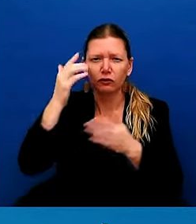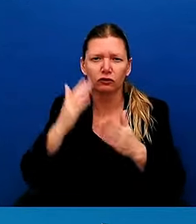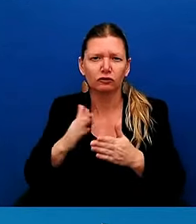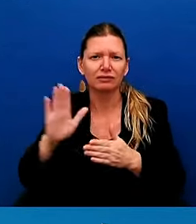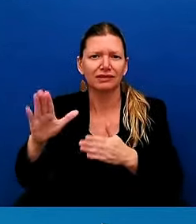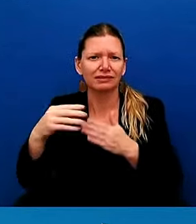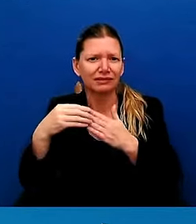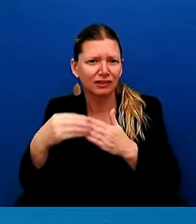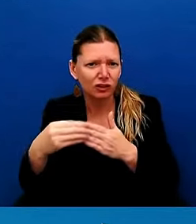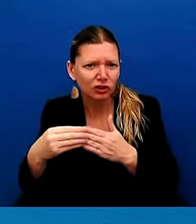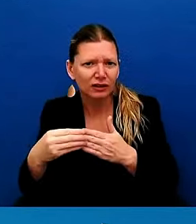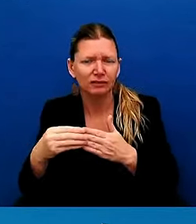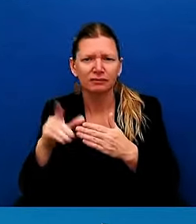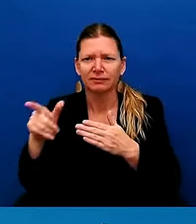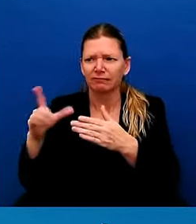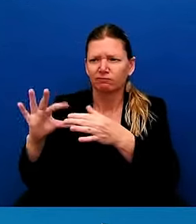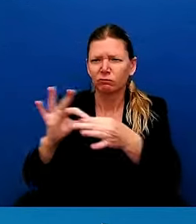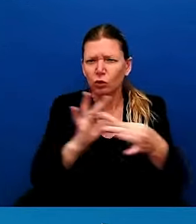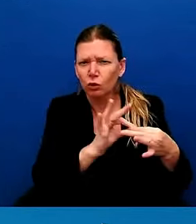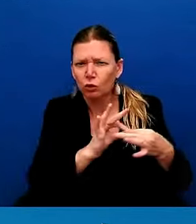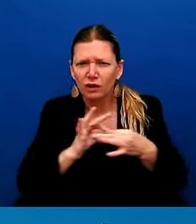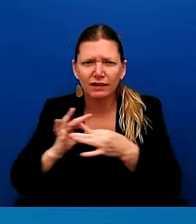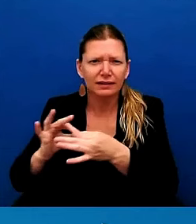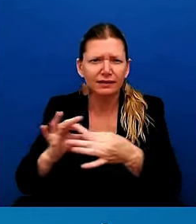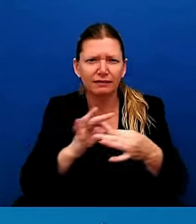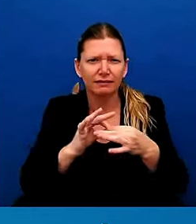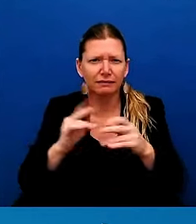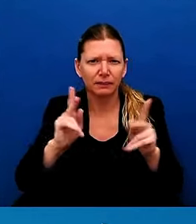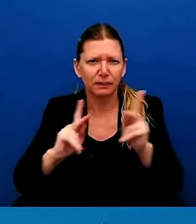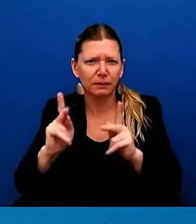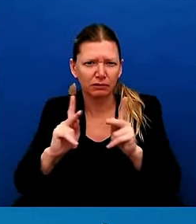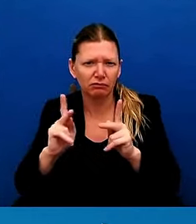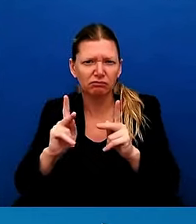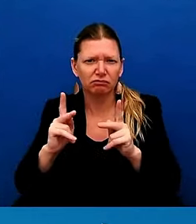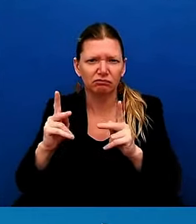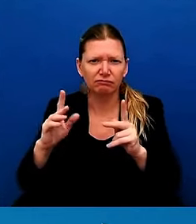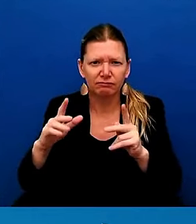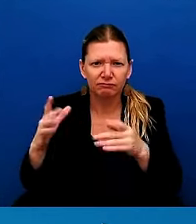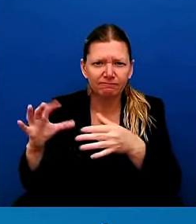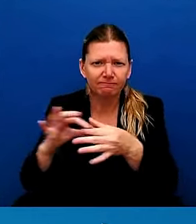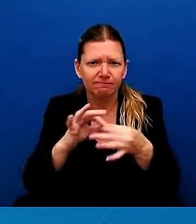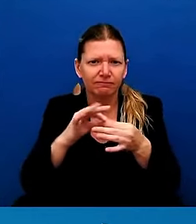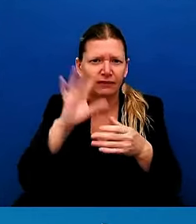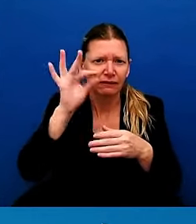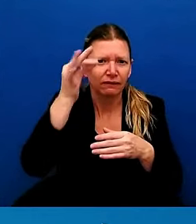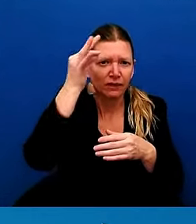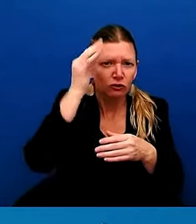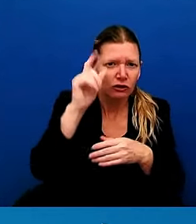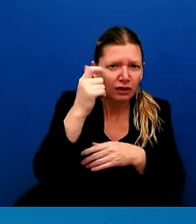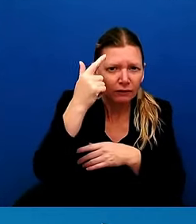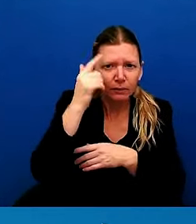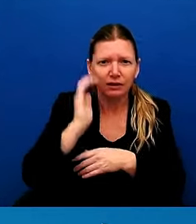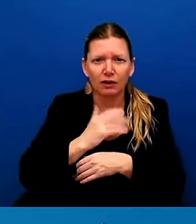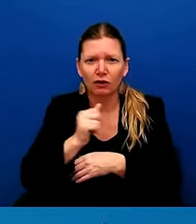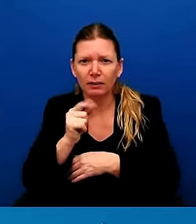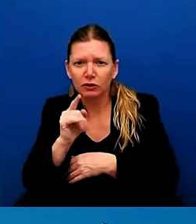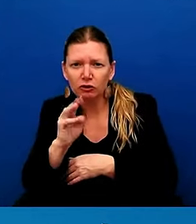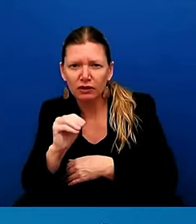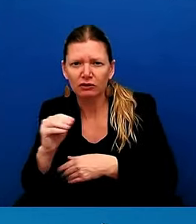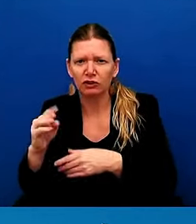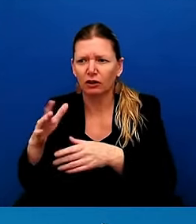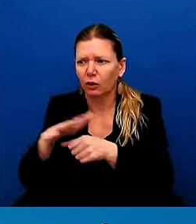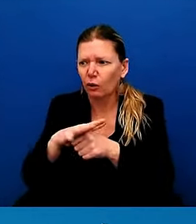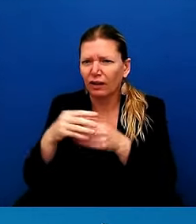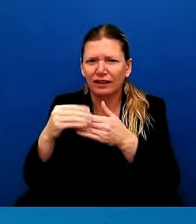our administration. And I want to thank the local leaders for together creating a task force-like response, knowing that we are